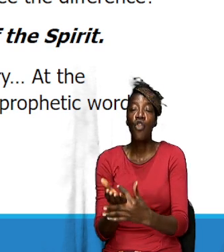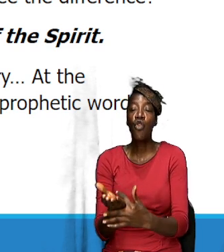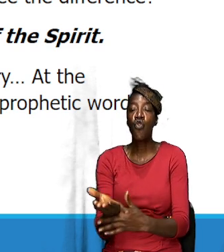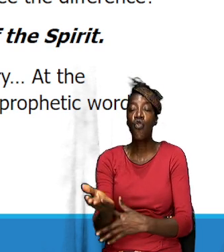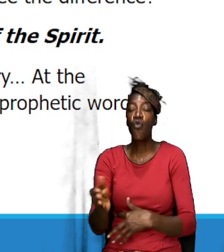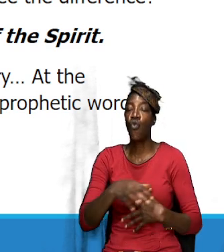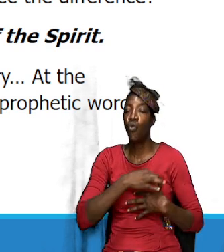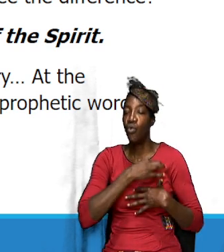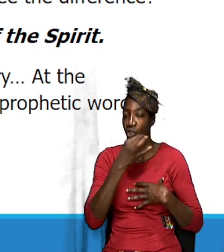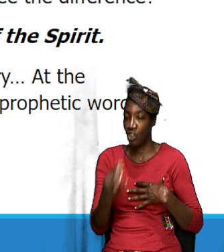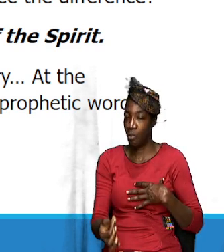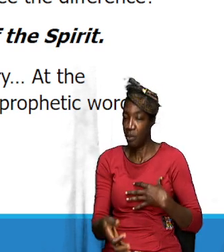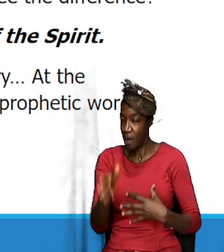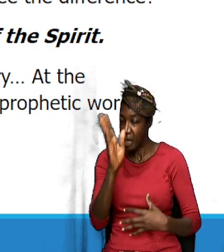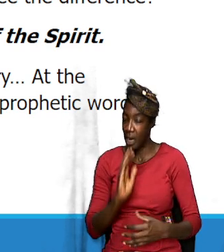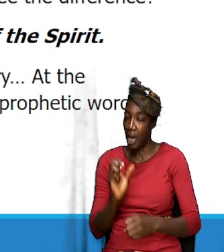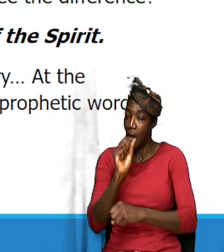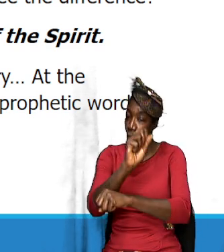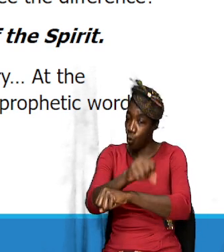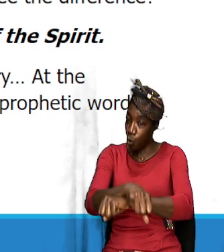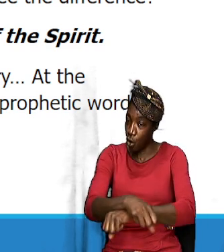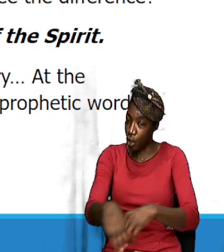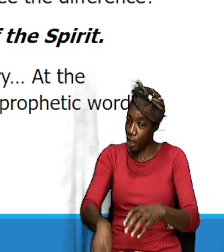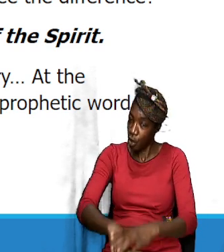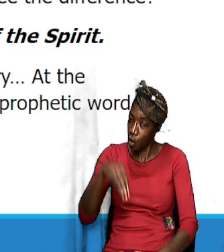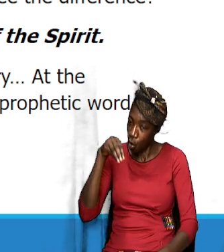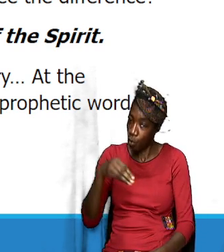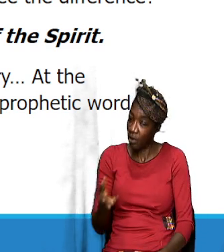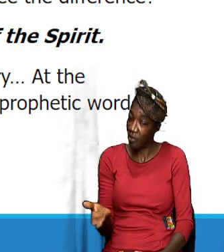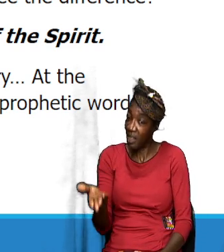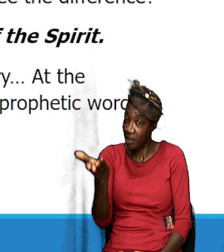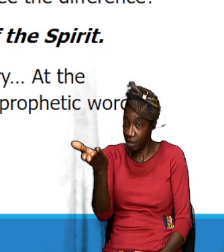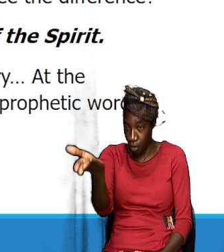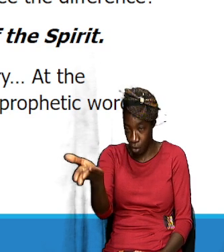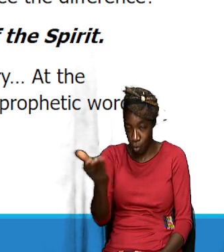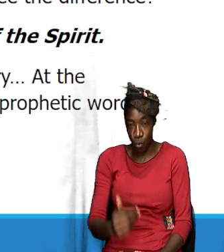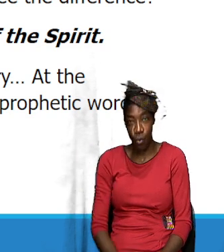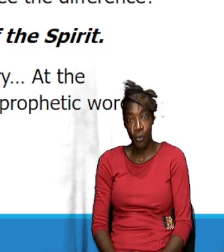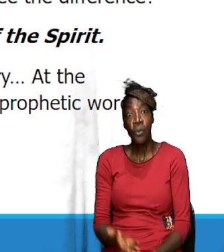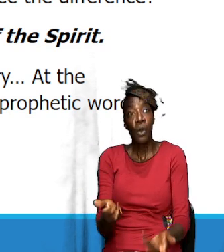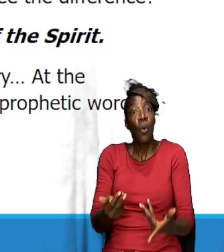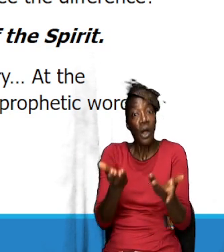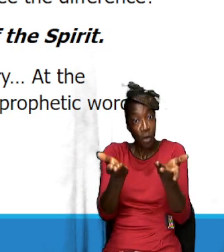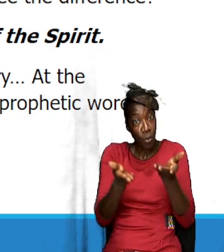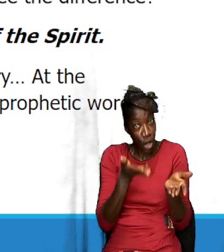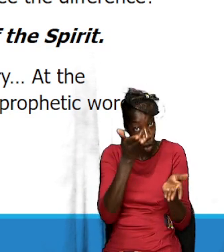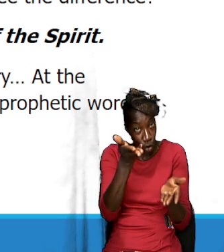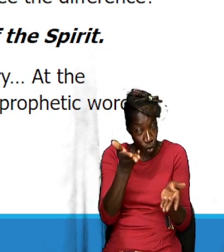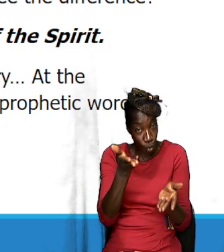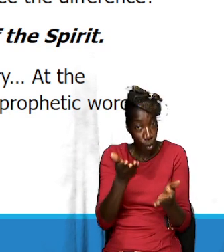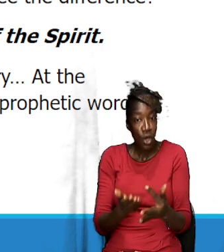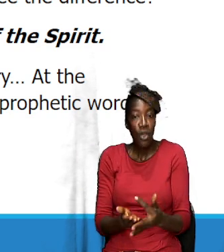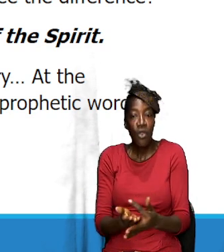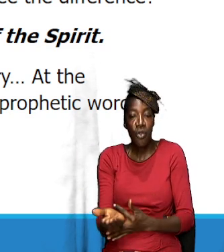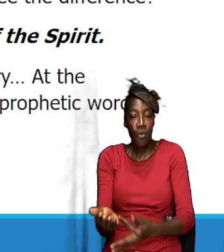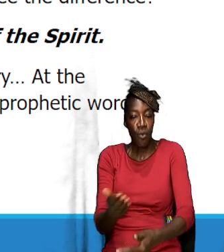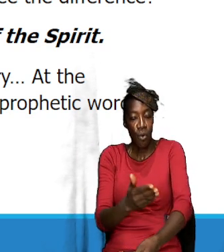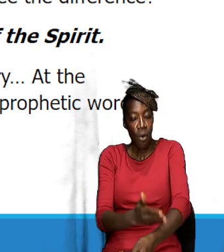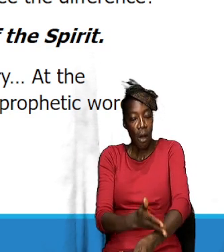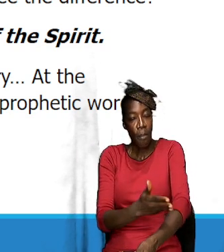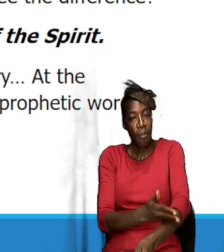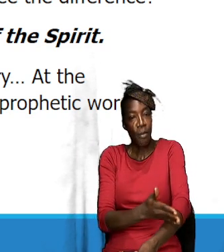because God is working out some things in you and he wants to bring you through a process